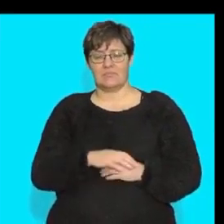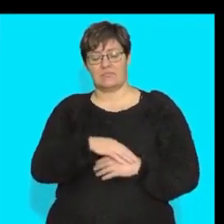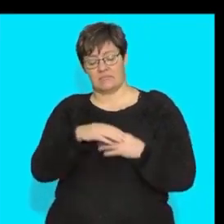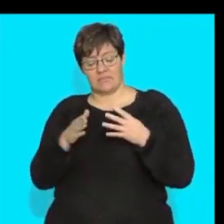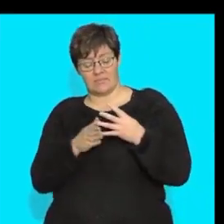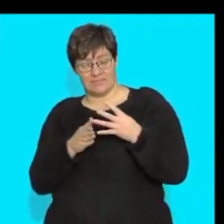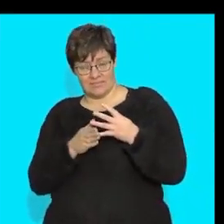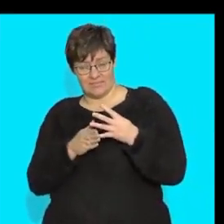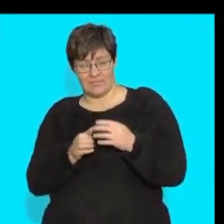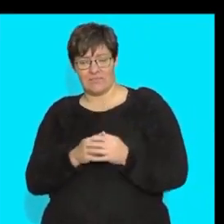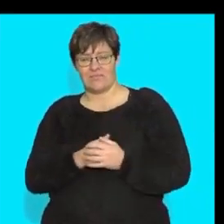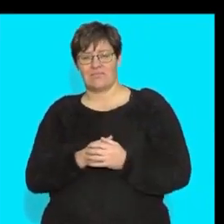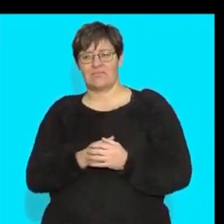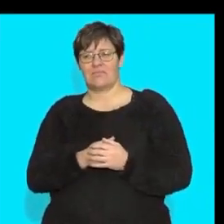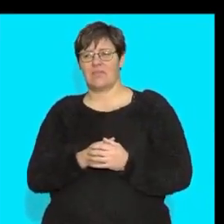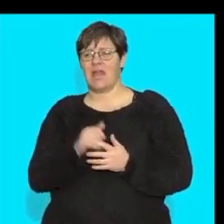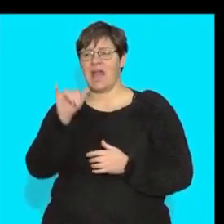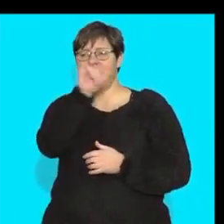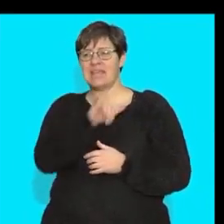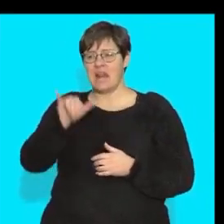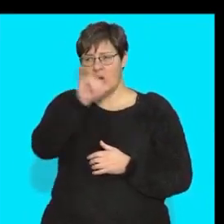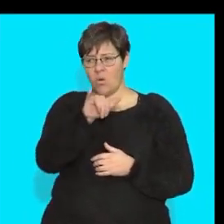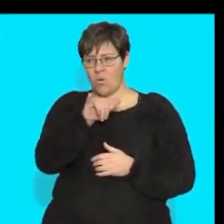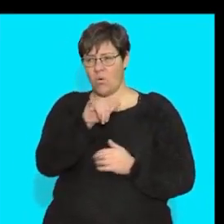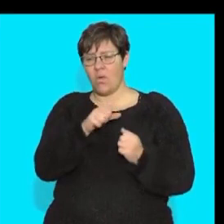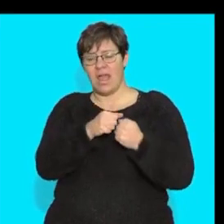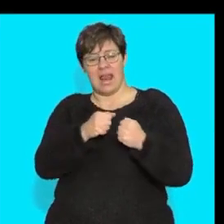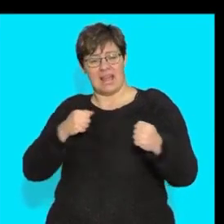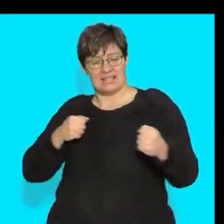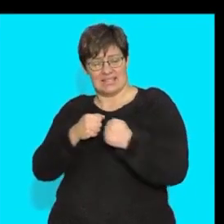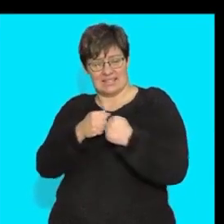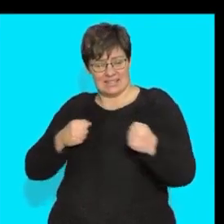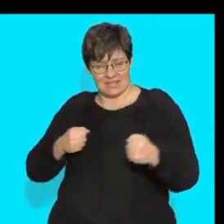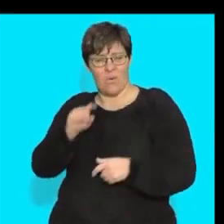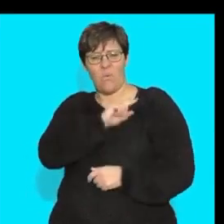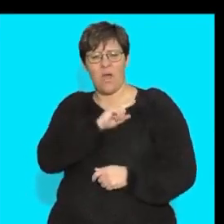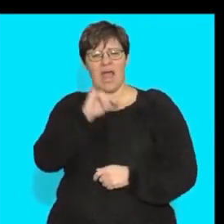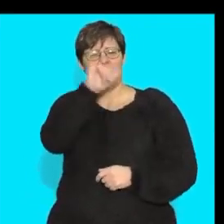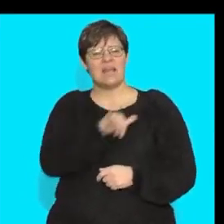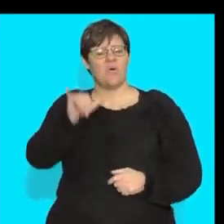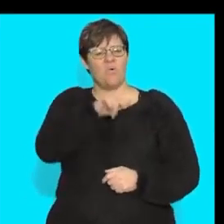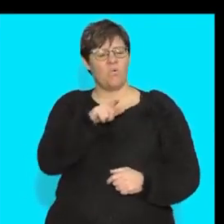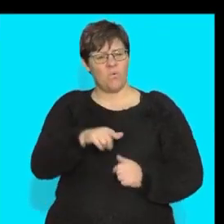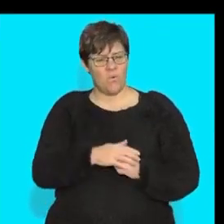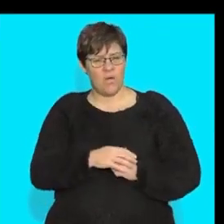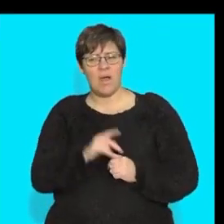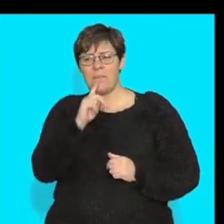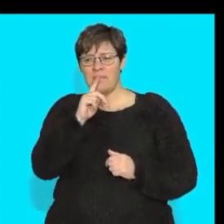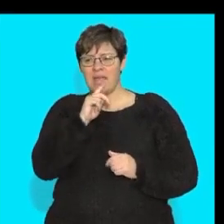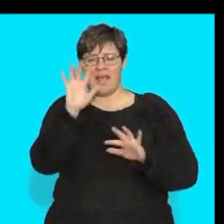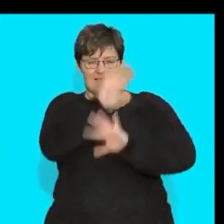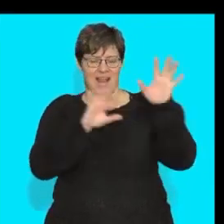look at this all right it's yellow elastic the reason why it's yellow obviously i've stained it again